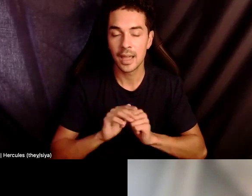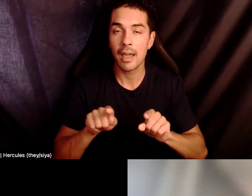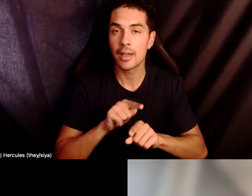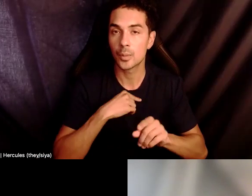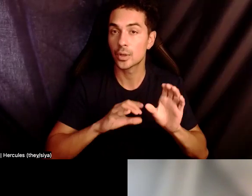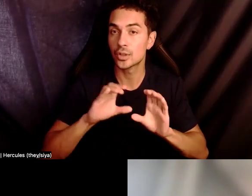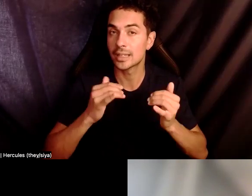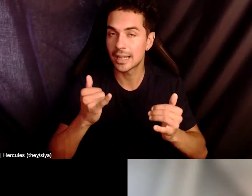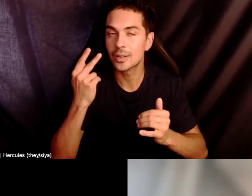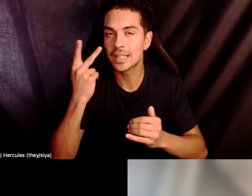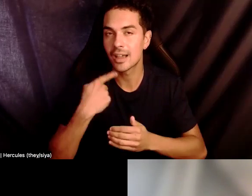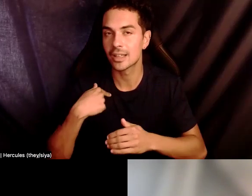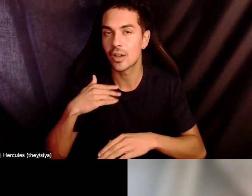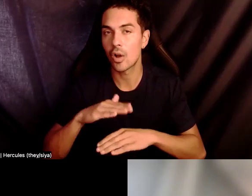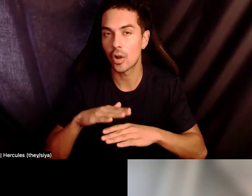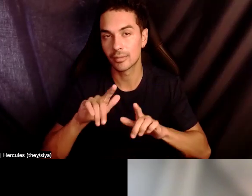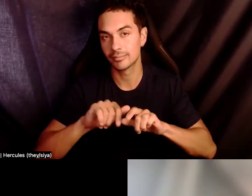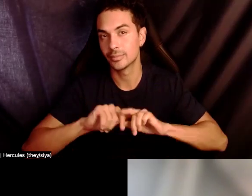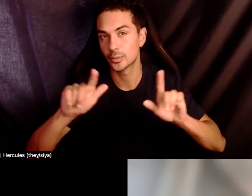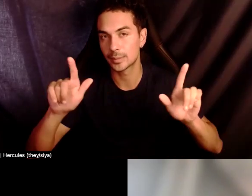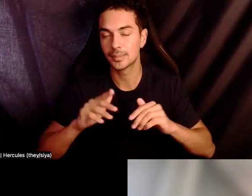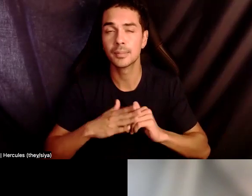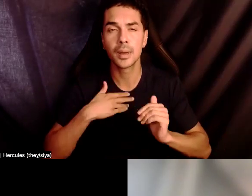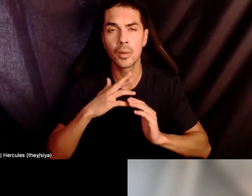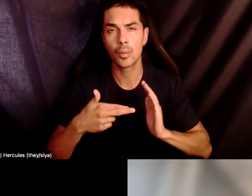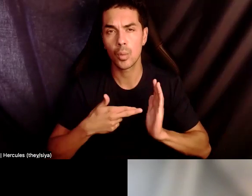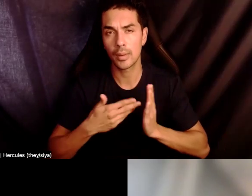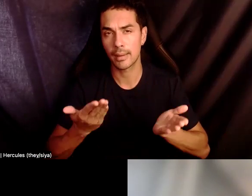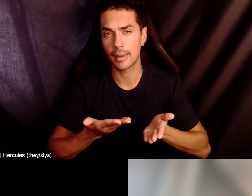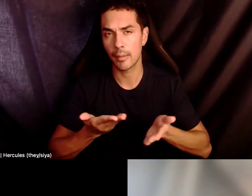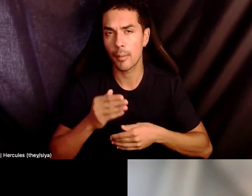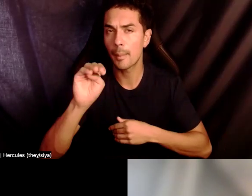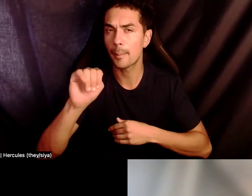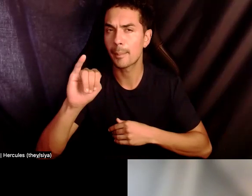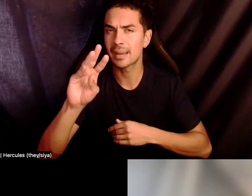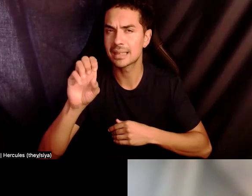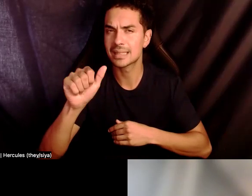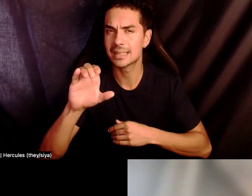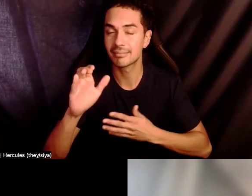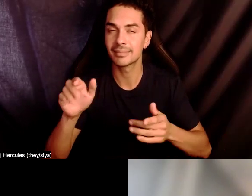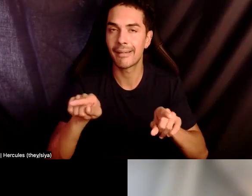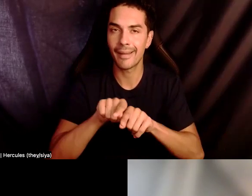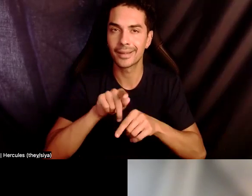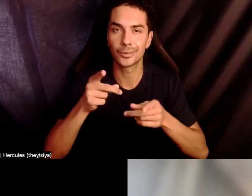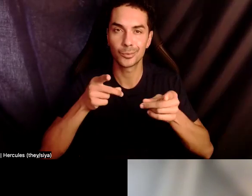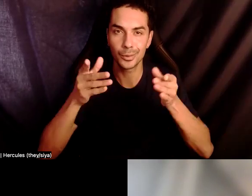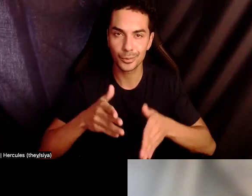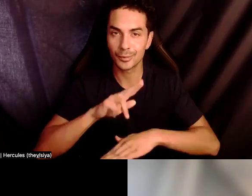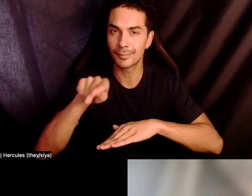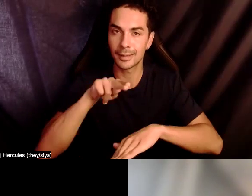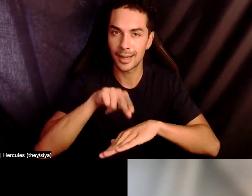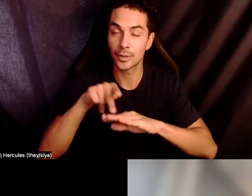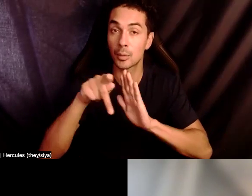So my role at MUSAC is I'm the director of national policy,